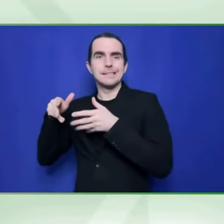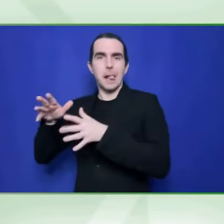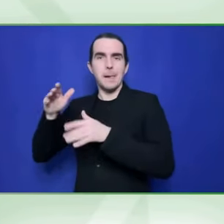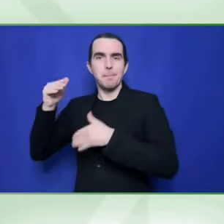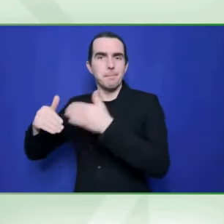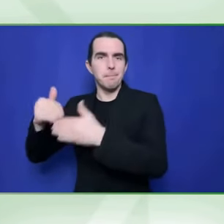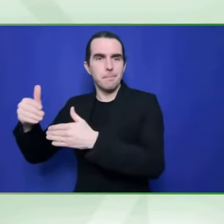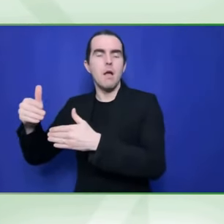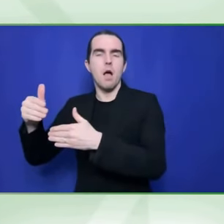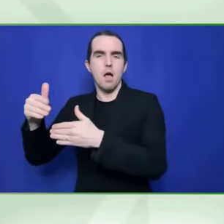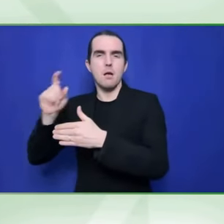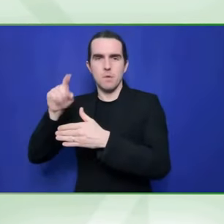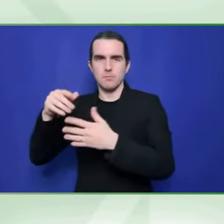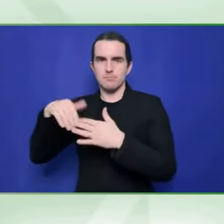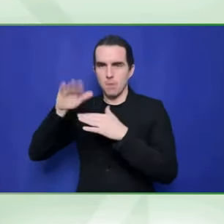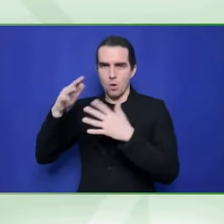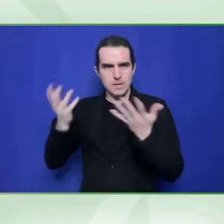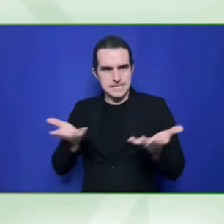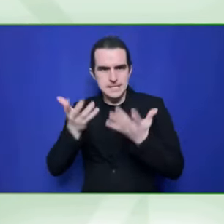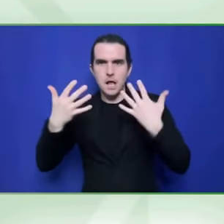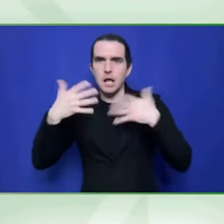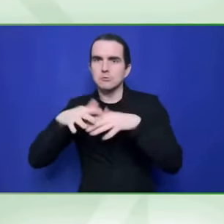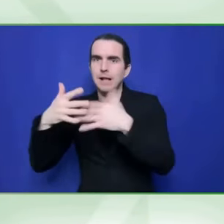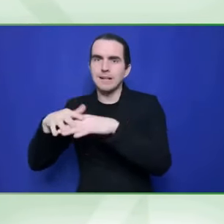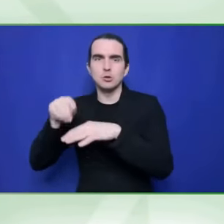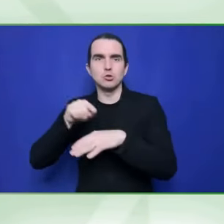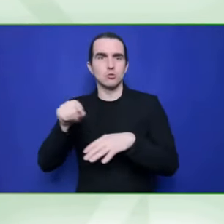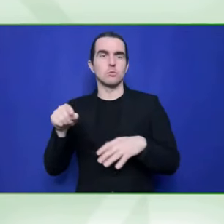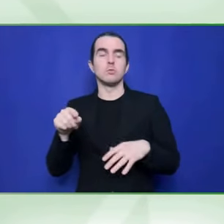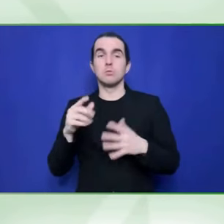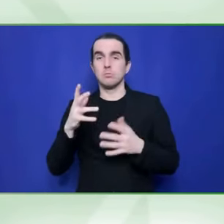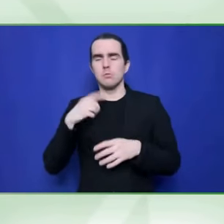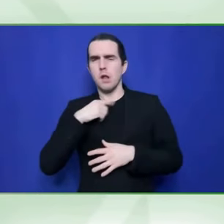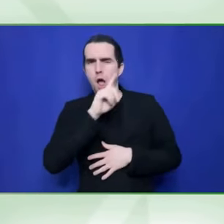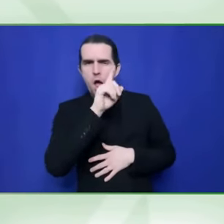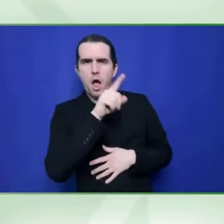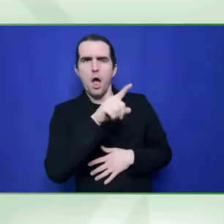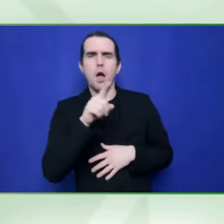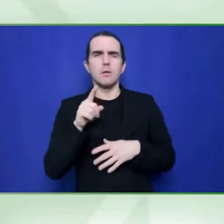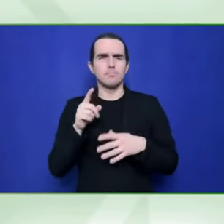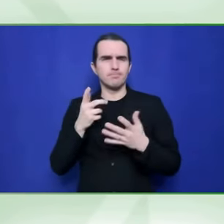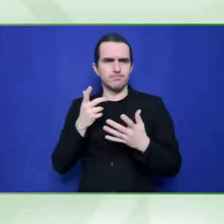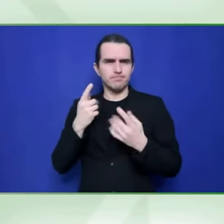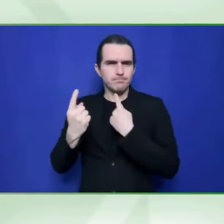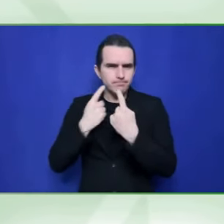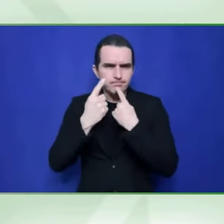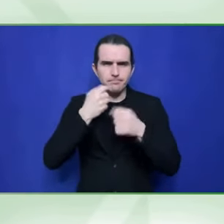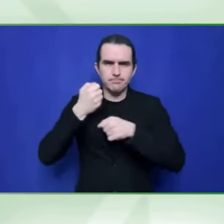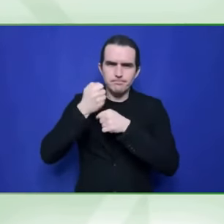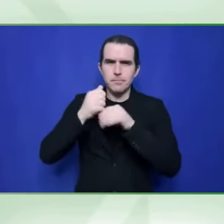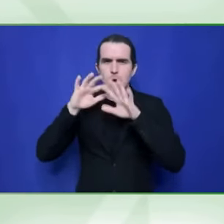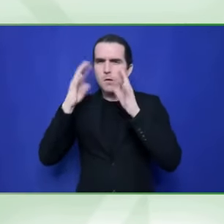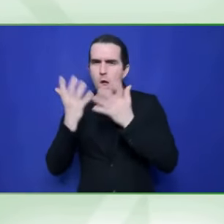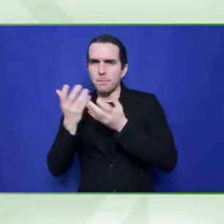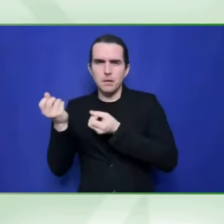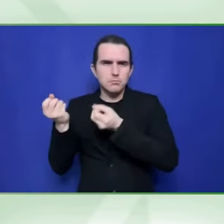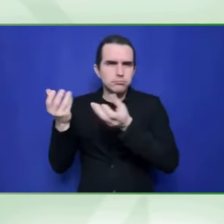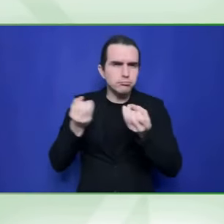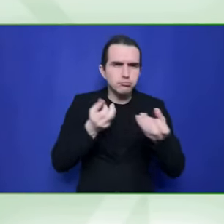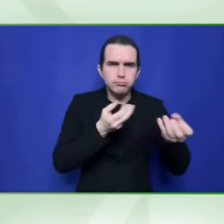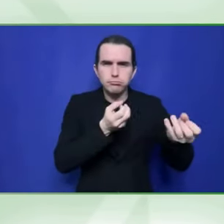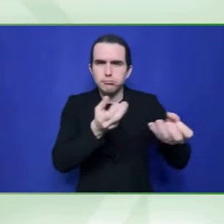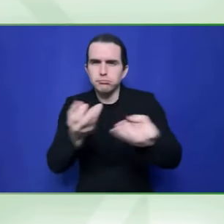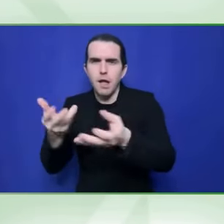its supply chain. If in its procurement, it is specifying things like inclusion